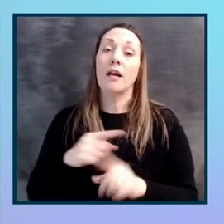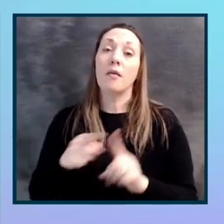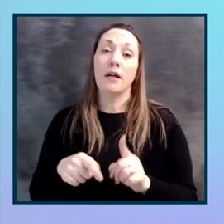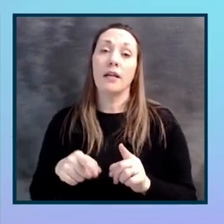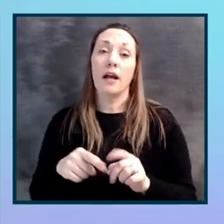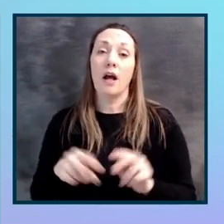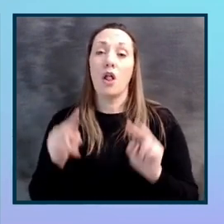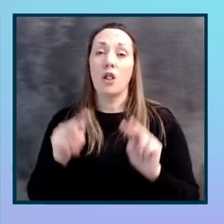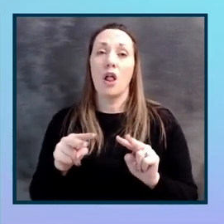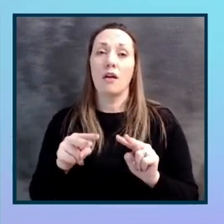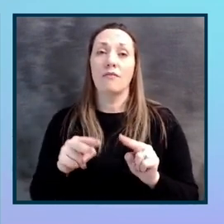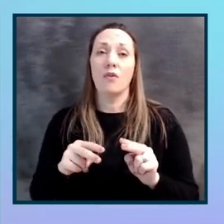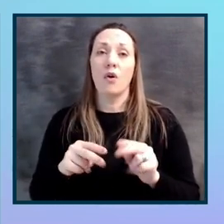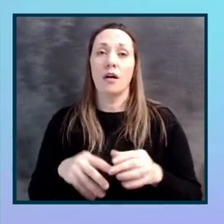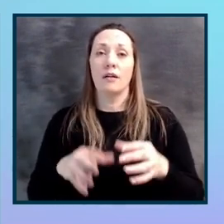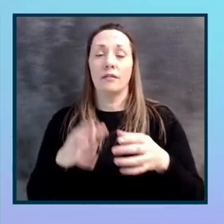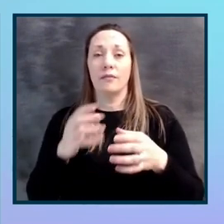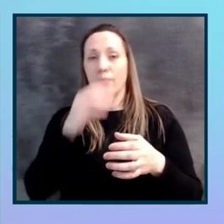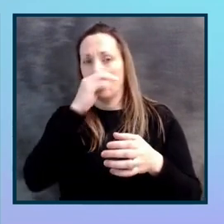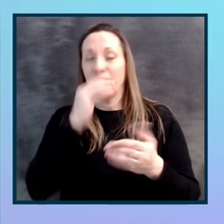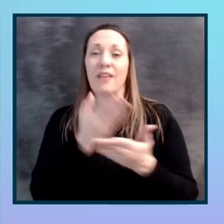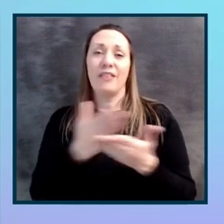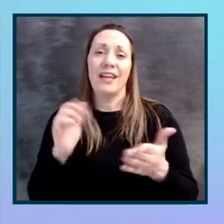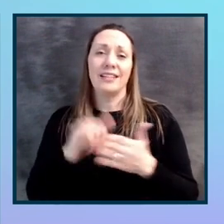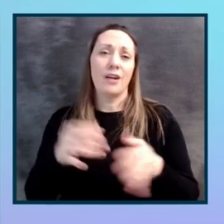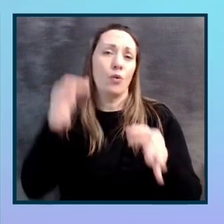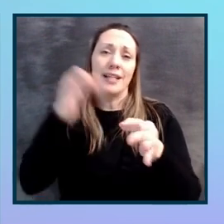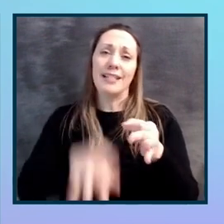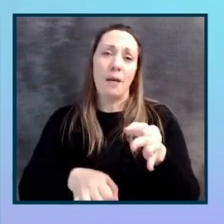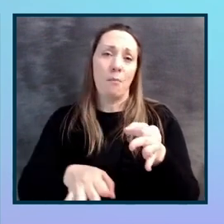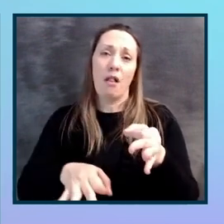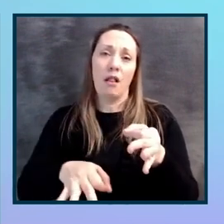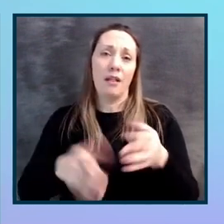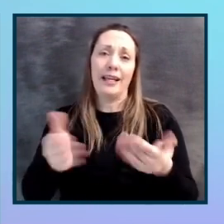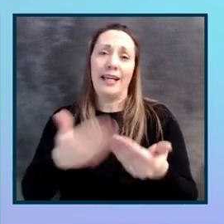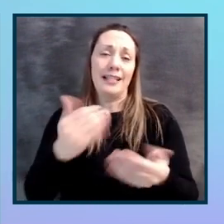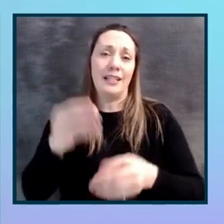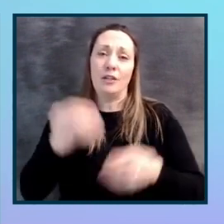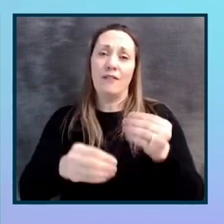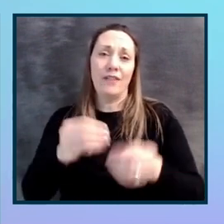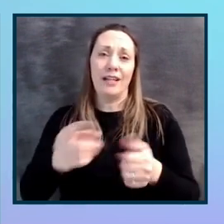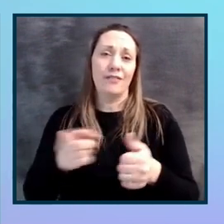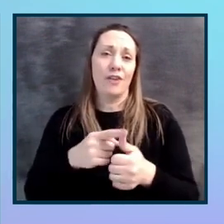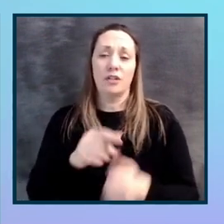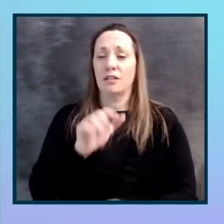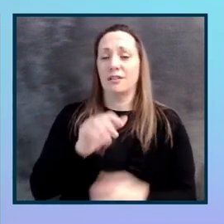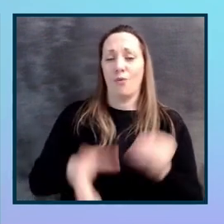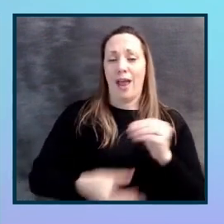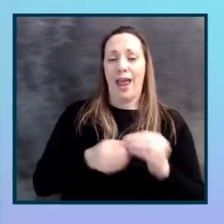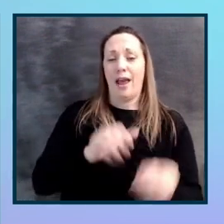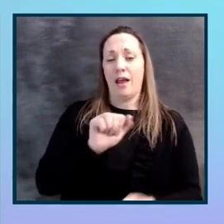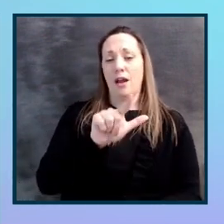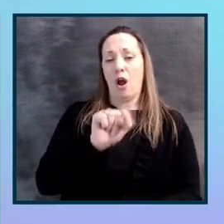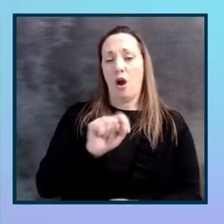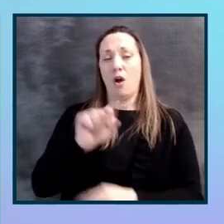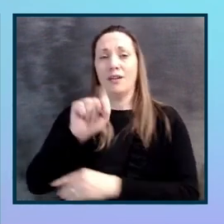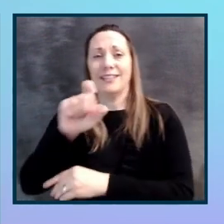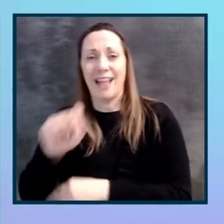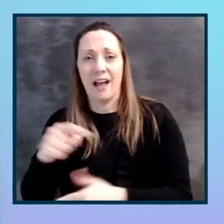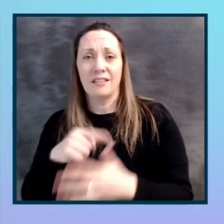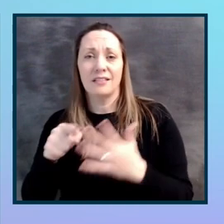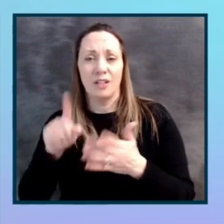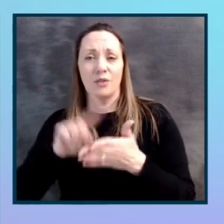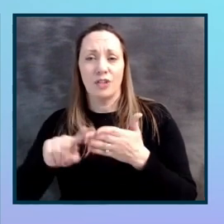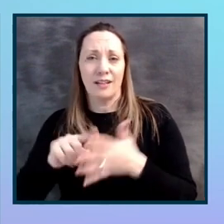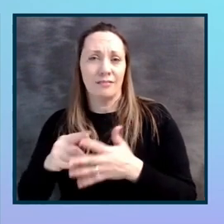for your low hanging fruit as well in that sense. The things that are really simple to fix, like adding a bit of alt text or adding an ARIA label, checking your roles, those